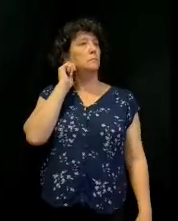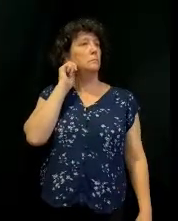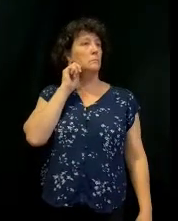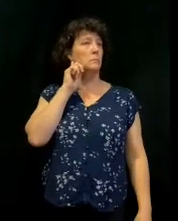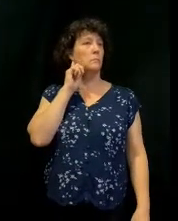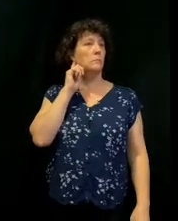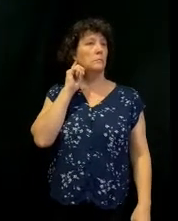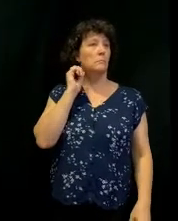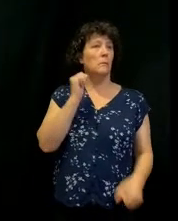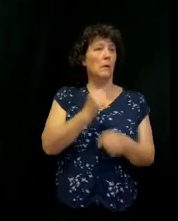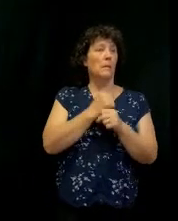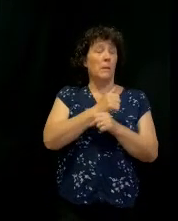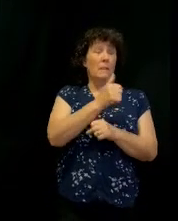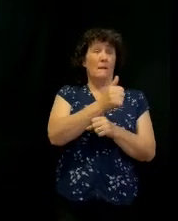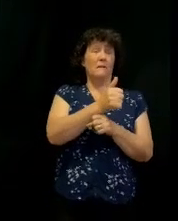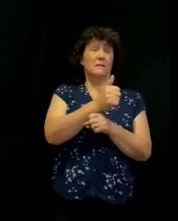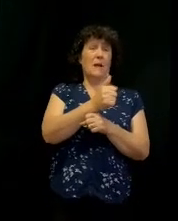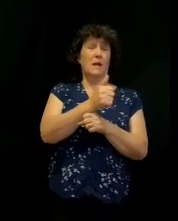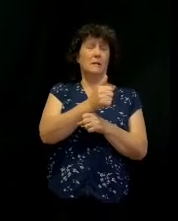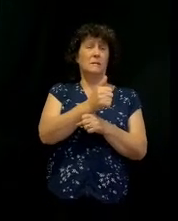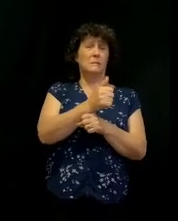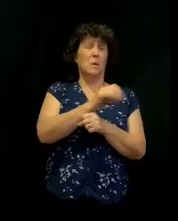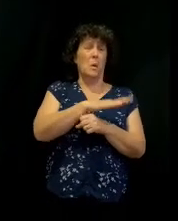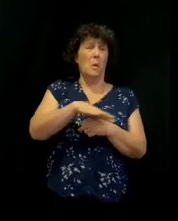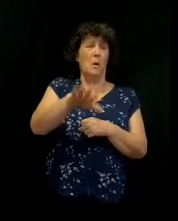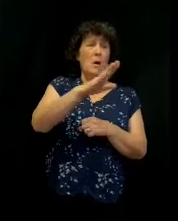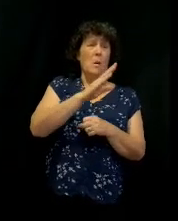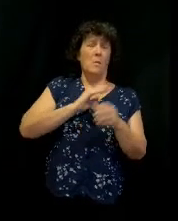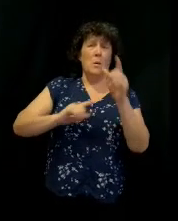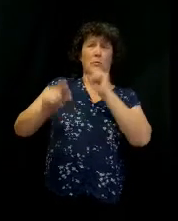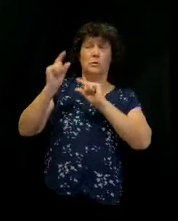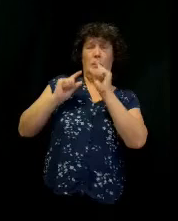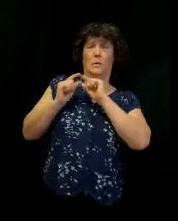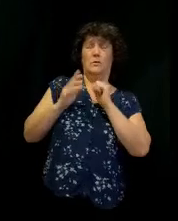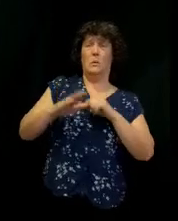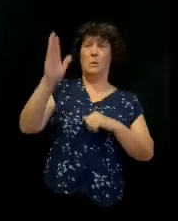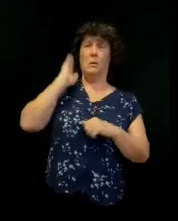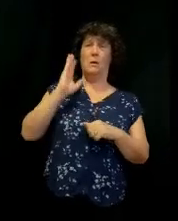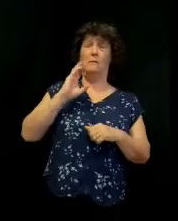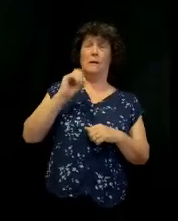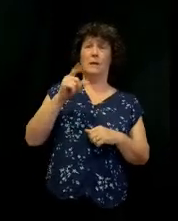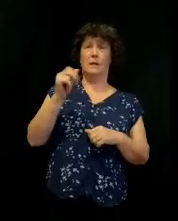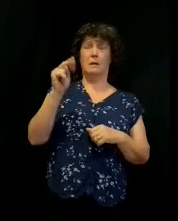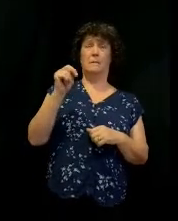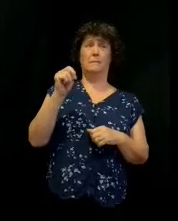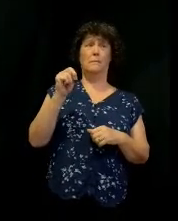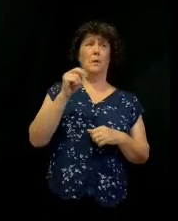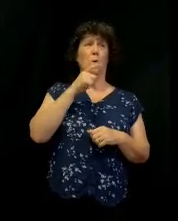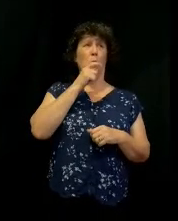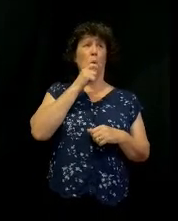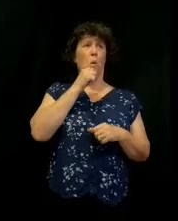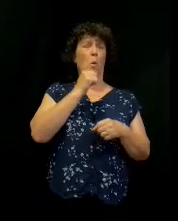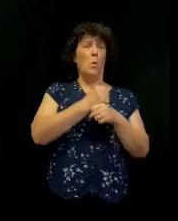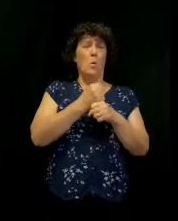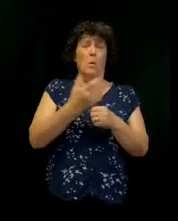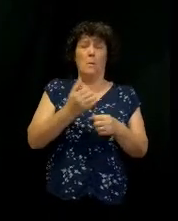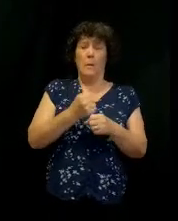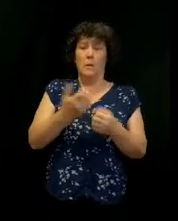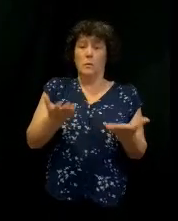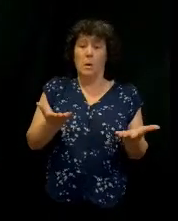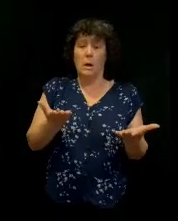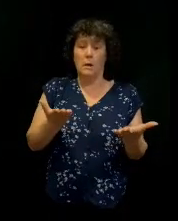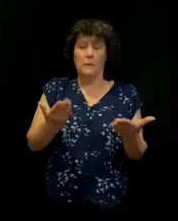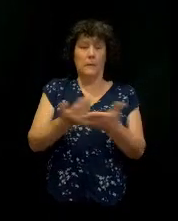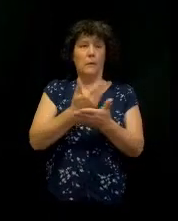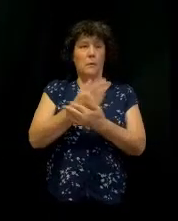They may possess the remnant of Eden. And all the Gentiles who are called by my name, says the Lord, who does this thing. Who does what? Rebuilds the tabernacle of David.